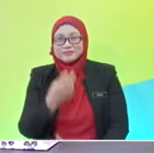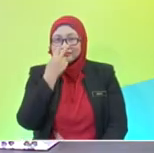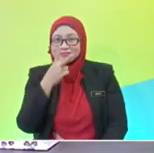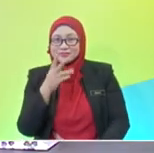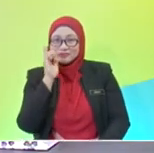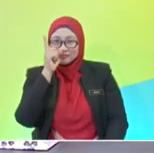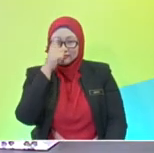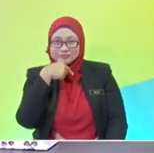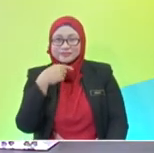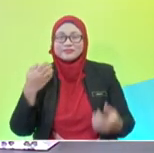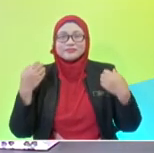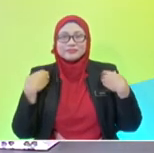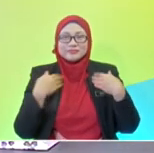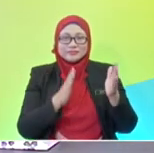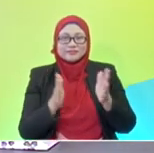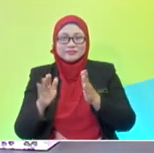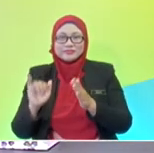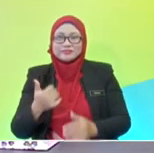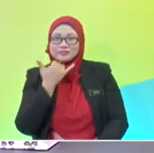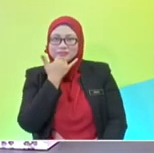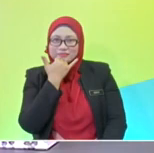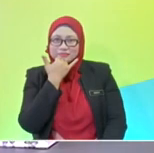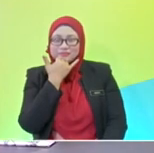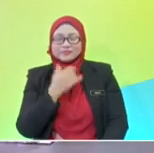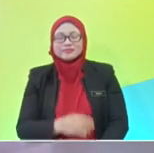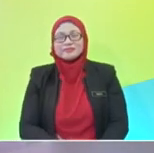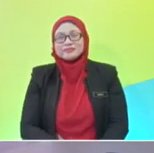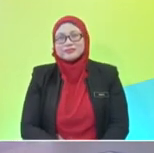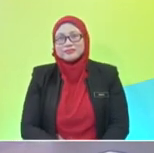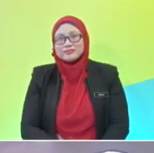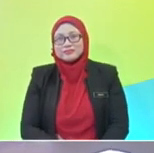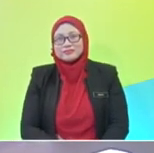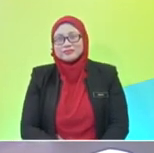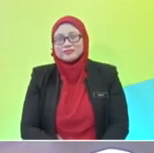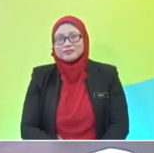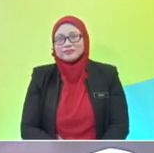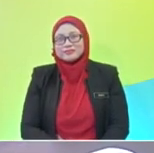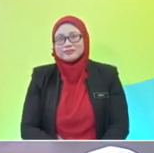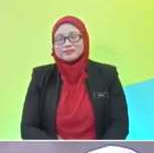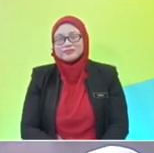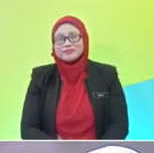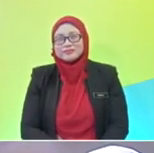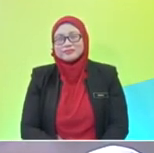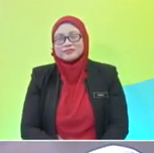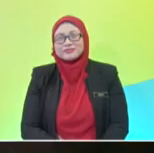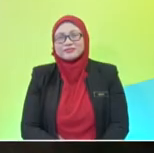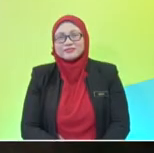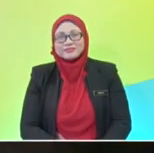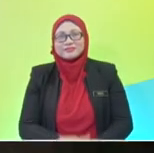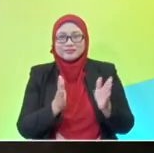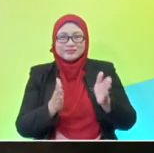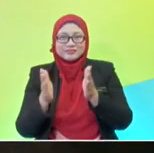let's see how we can do this together. People at home, since you don't have a lyrics to do, you can do this with me, okay? So, let's see. We'll arrange the